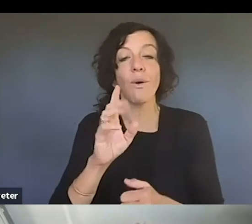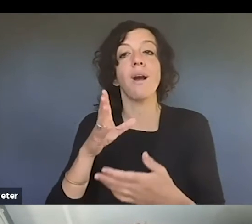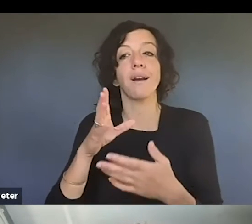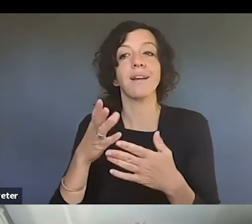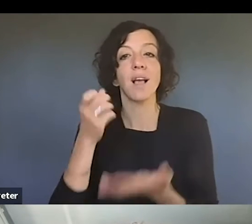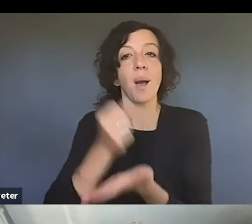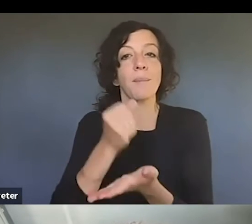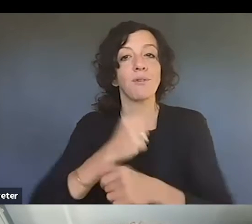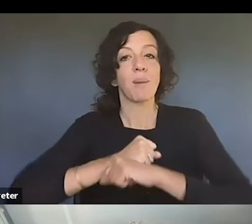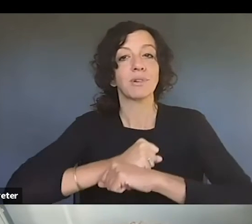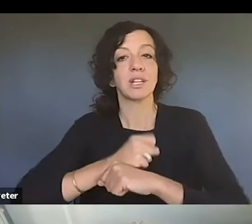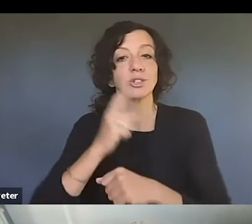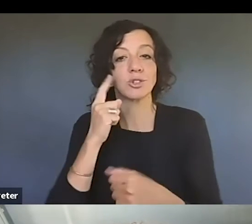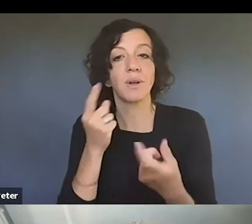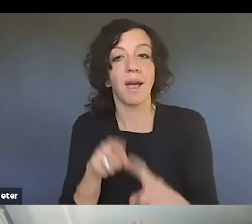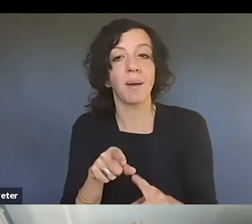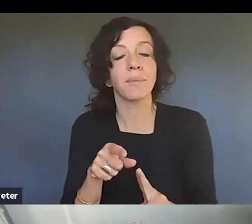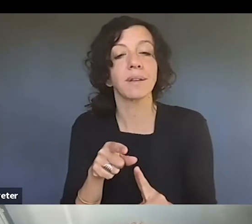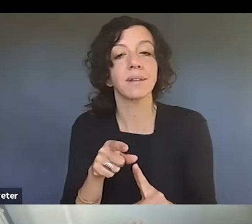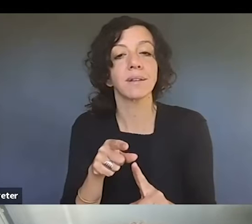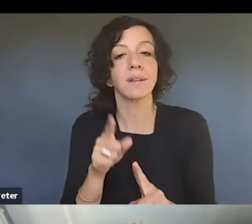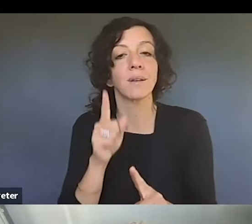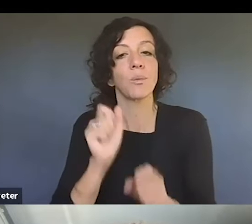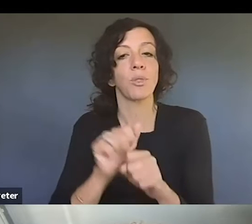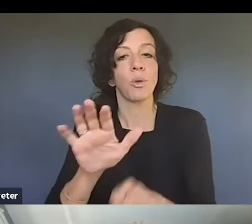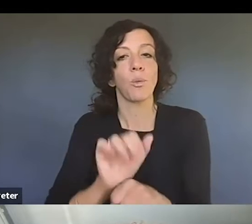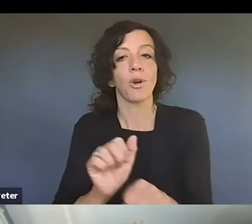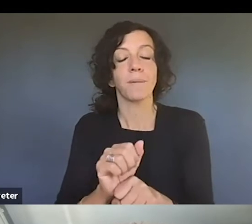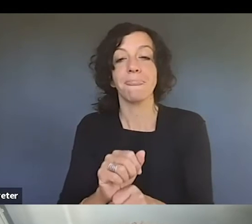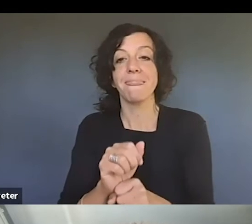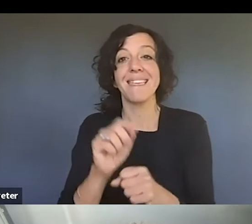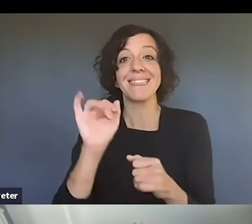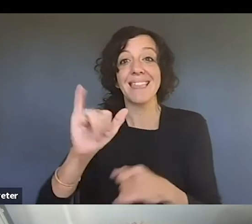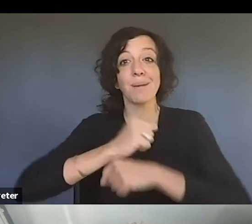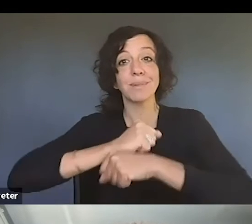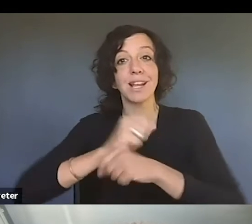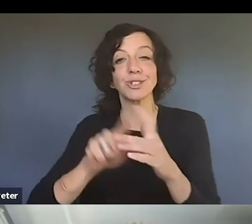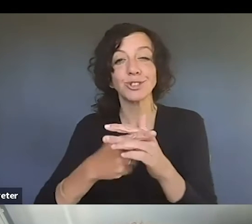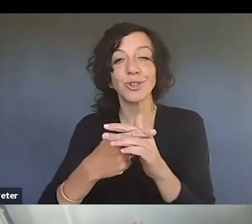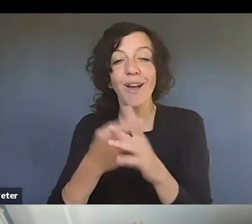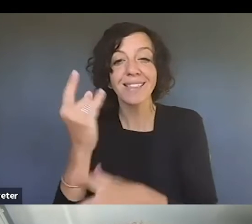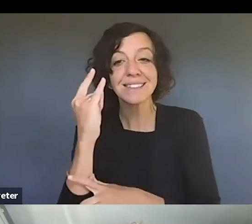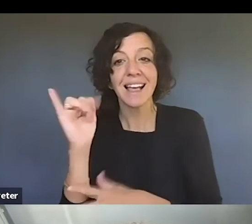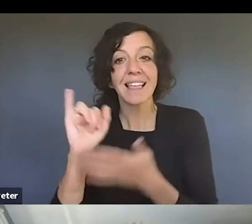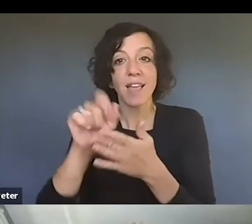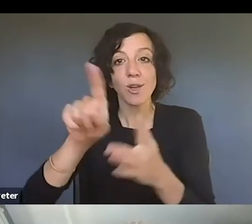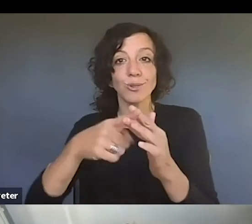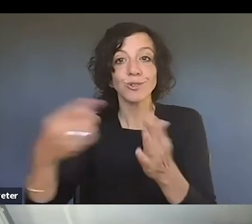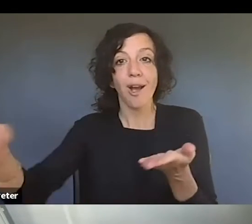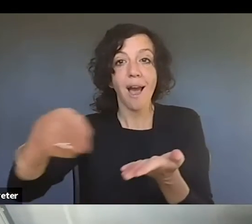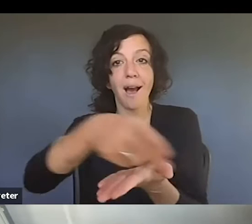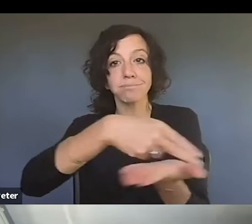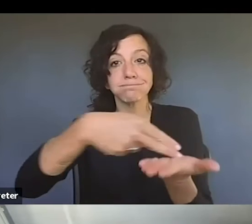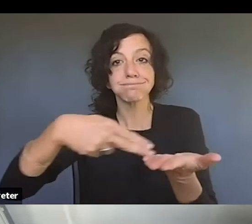your work. It exists from the moment in time where you set it down on that tangible or intangible medium.